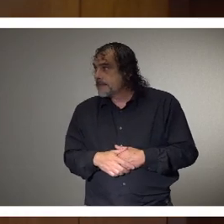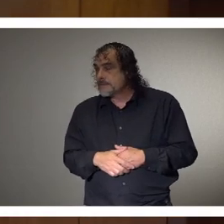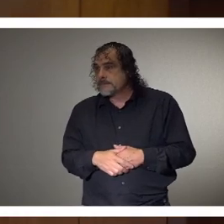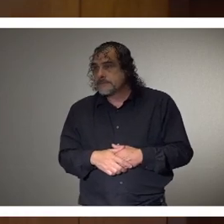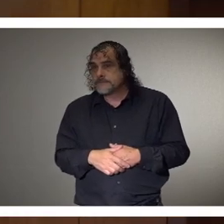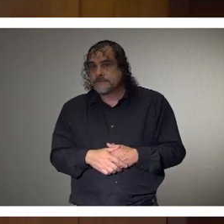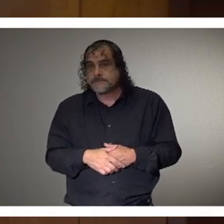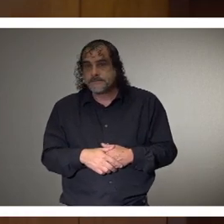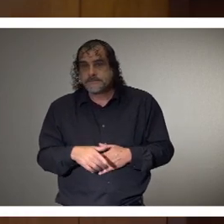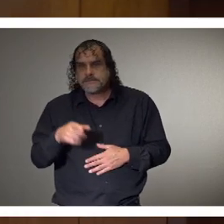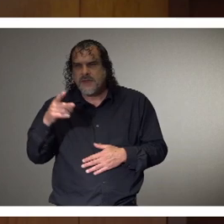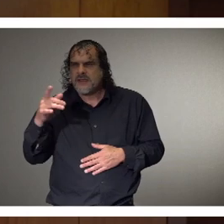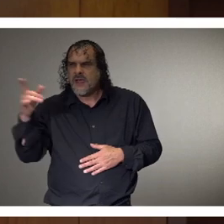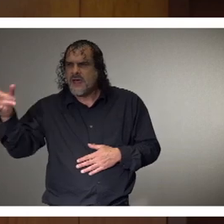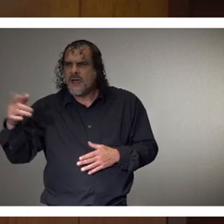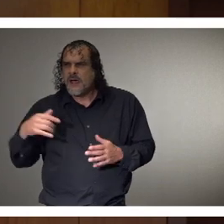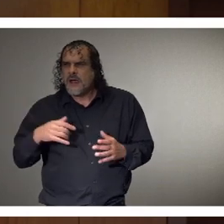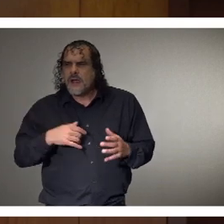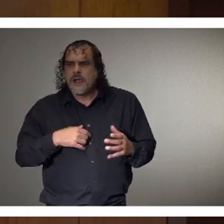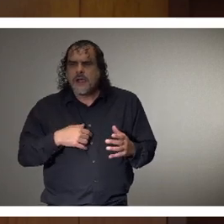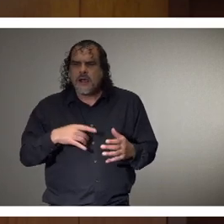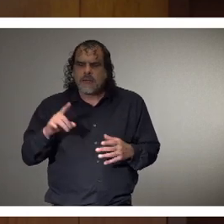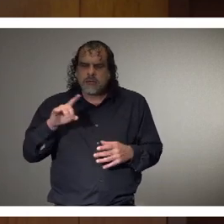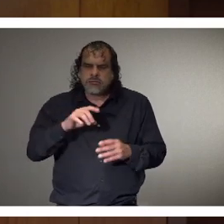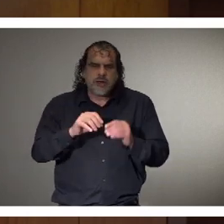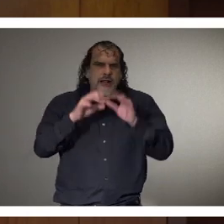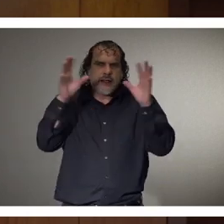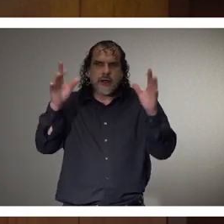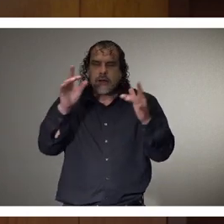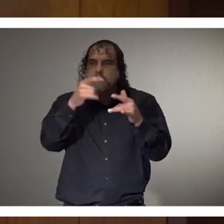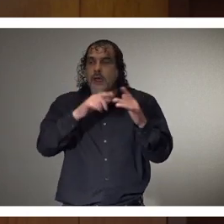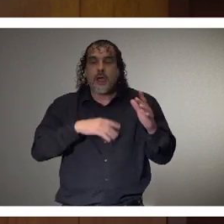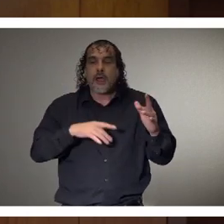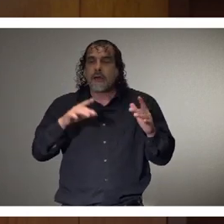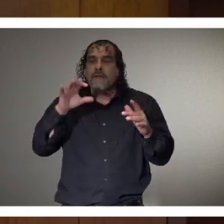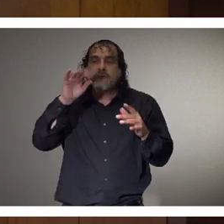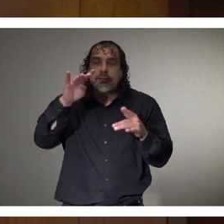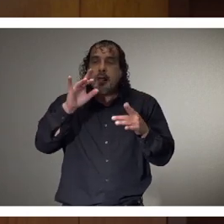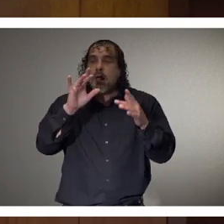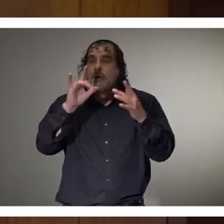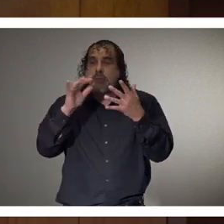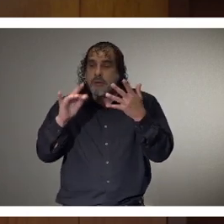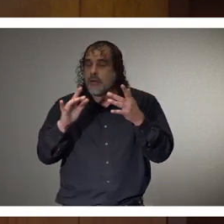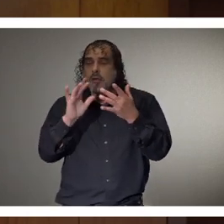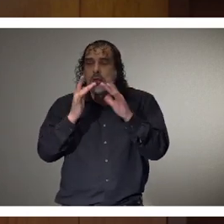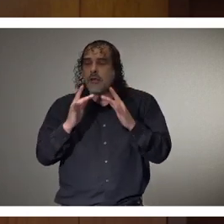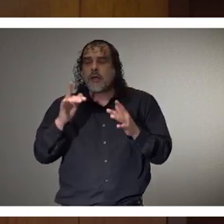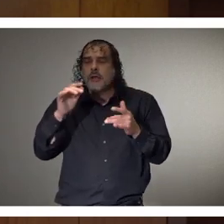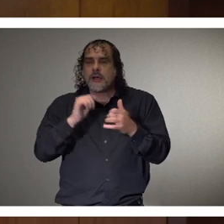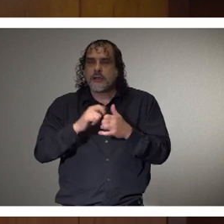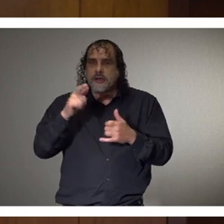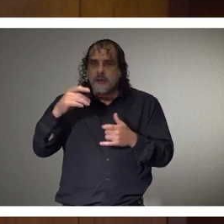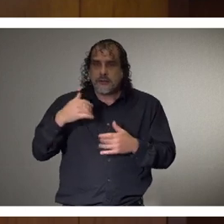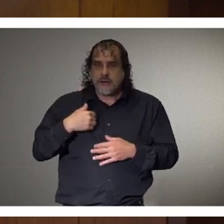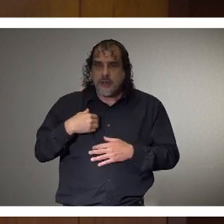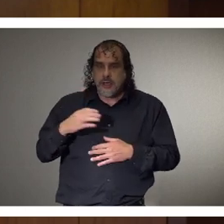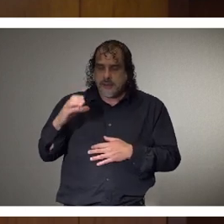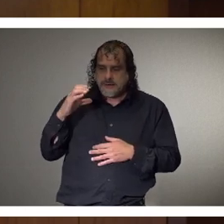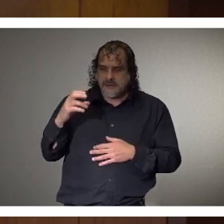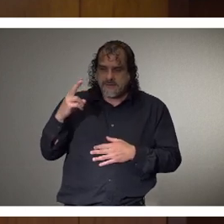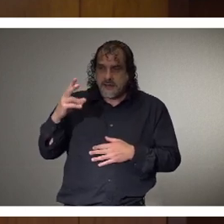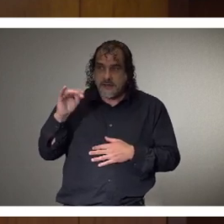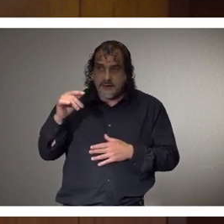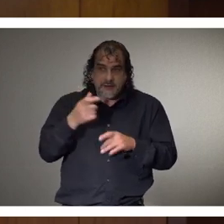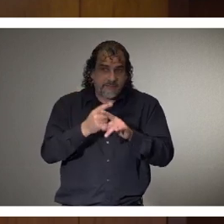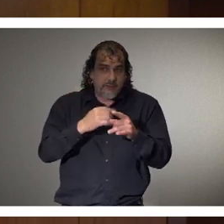I guess I want to clear this up for what's going around social media right now. And this perception that there's a possibility you could catch COVID-19 from your pets.